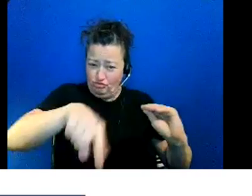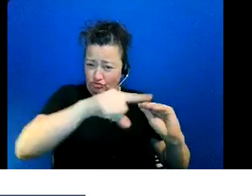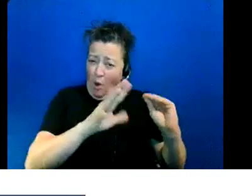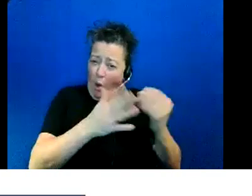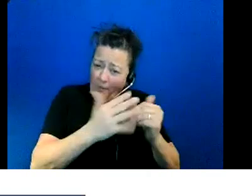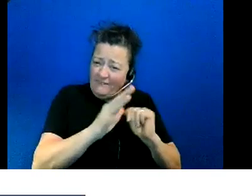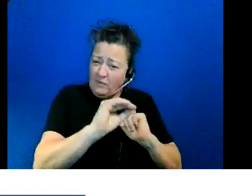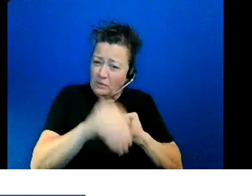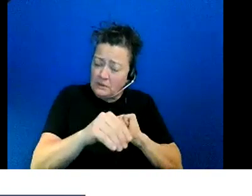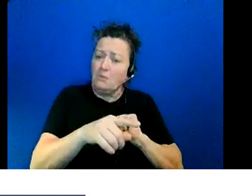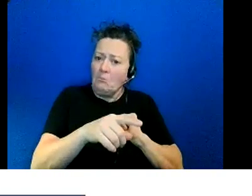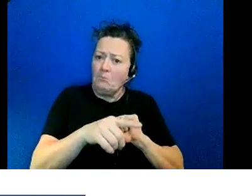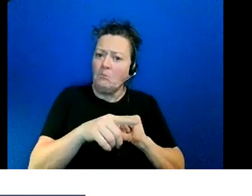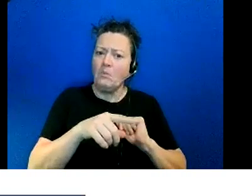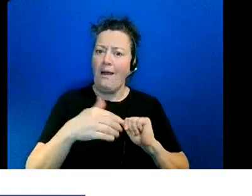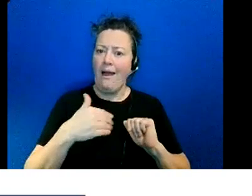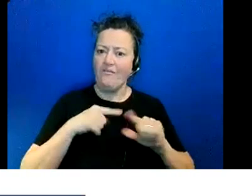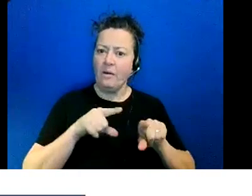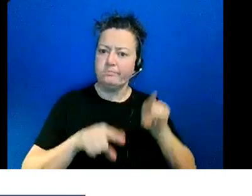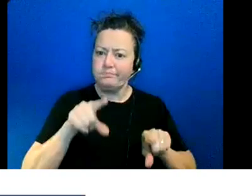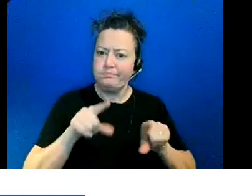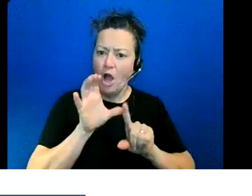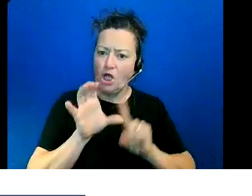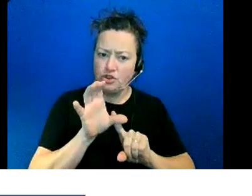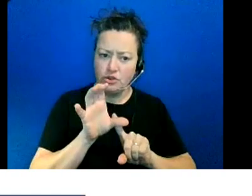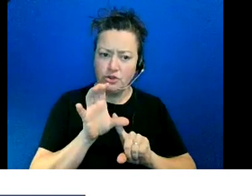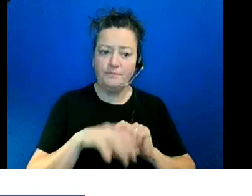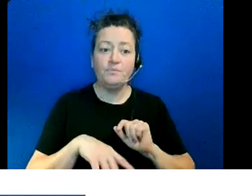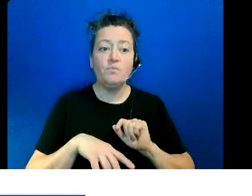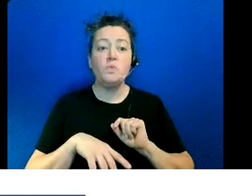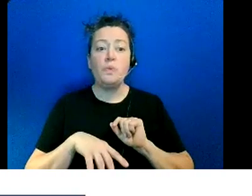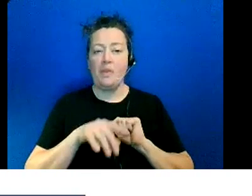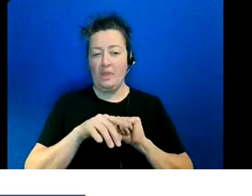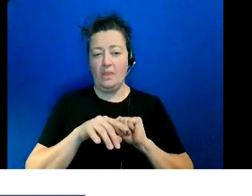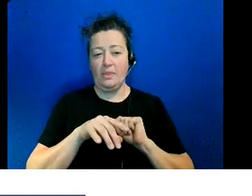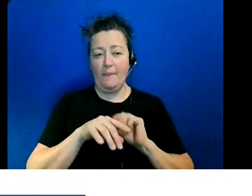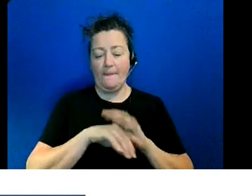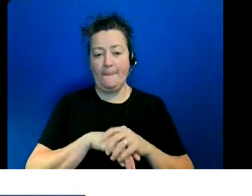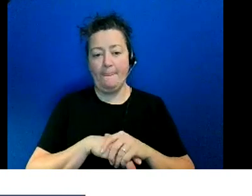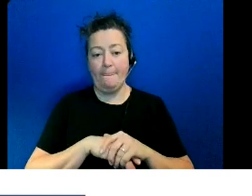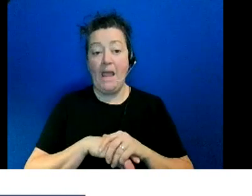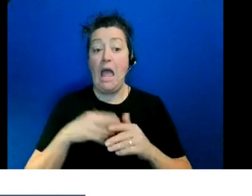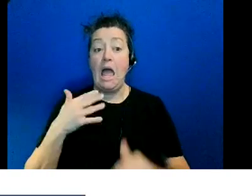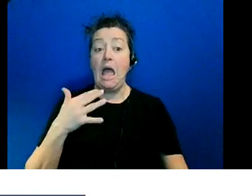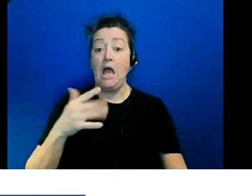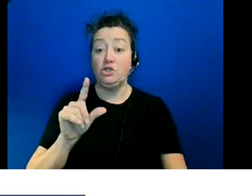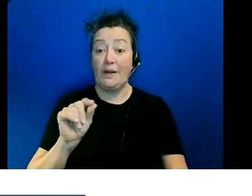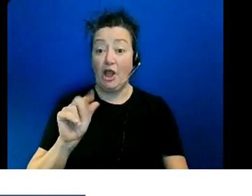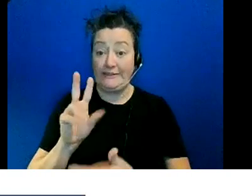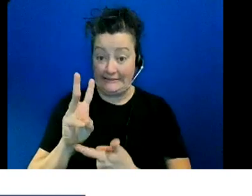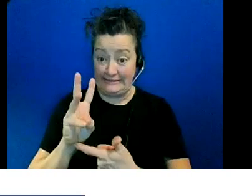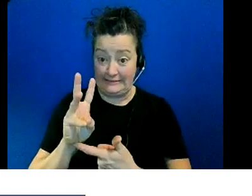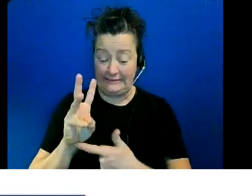and that by 2036 so you're most likely going to be teachers um by this in this year